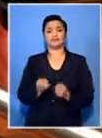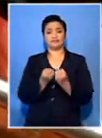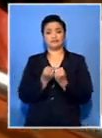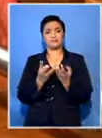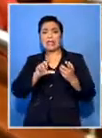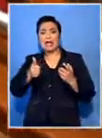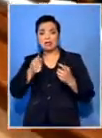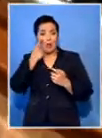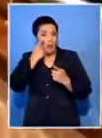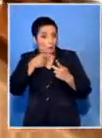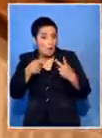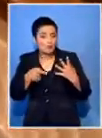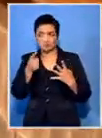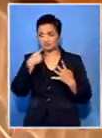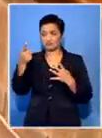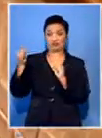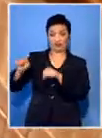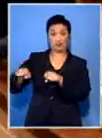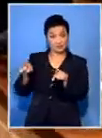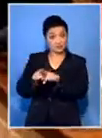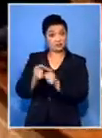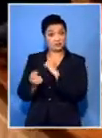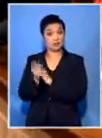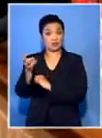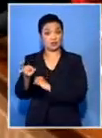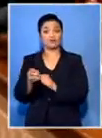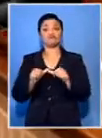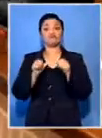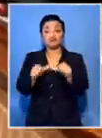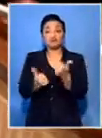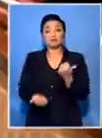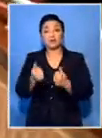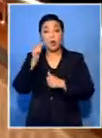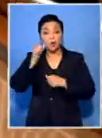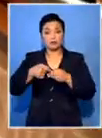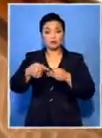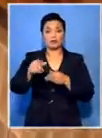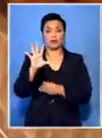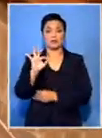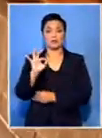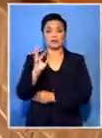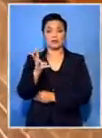witnesses are expected to corroborate Msimango's testimony. The trial continues on Monday. Julian Pillai, SABC News.